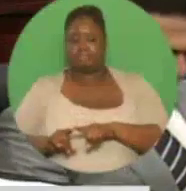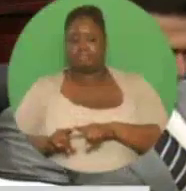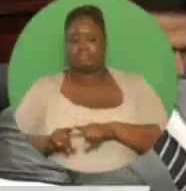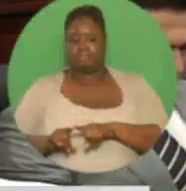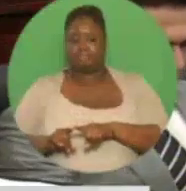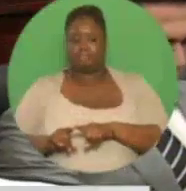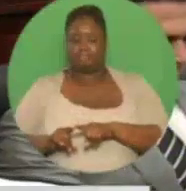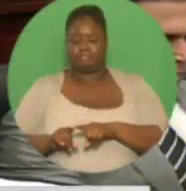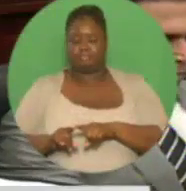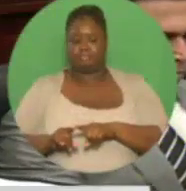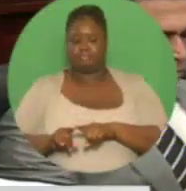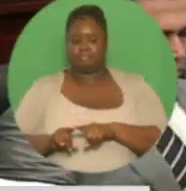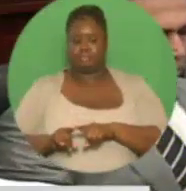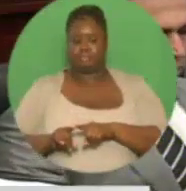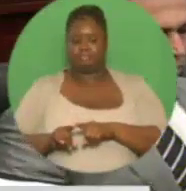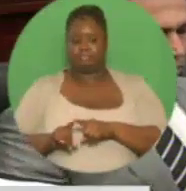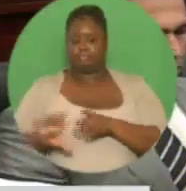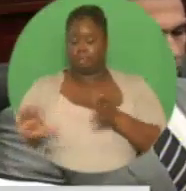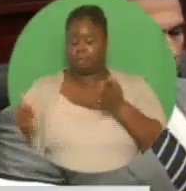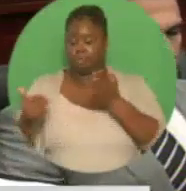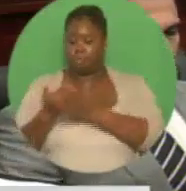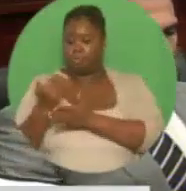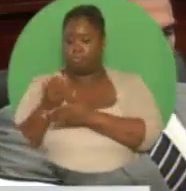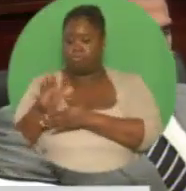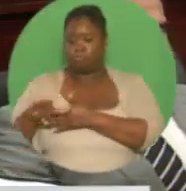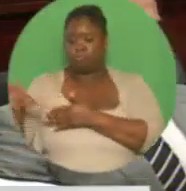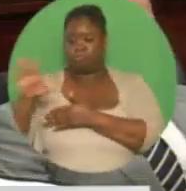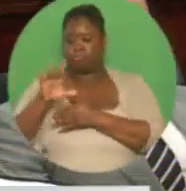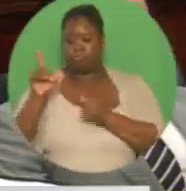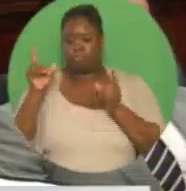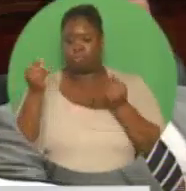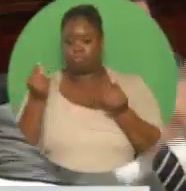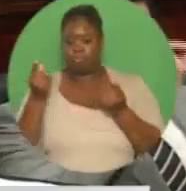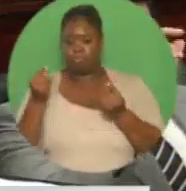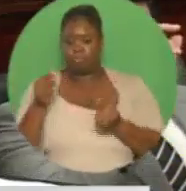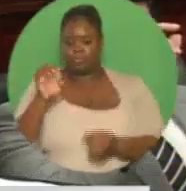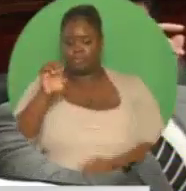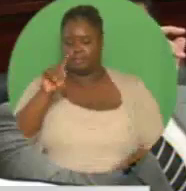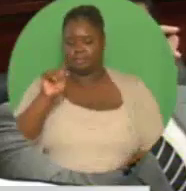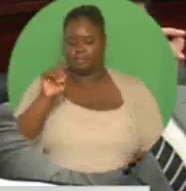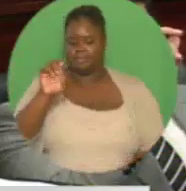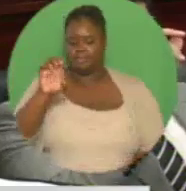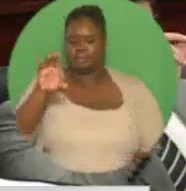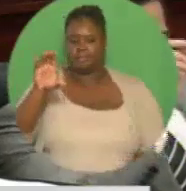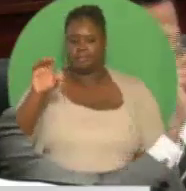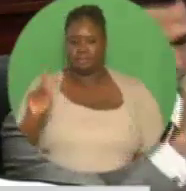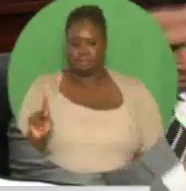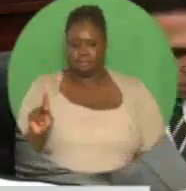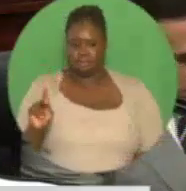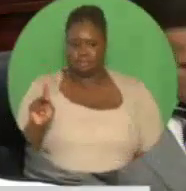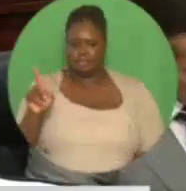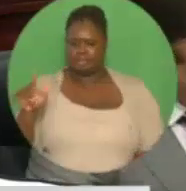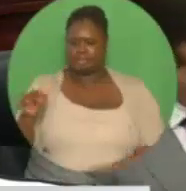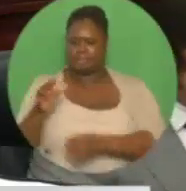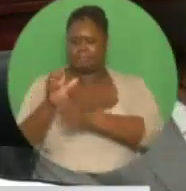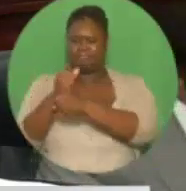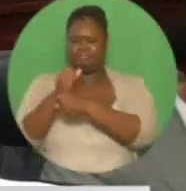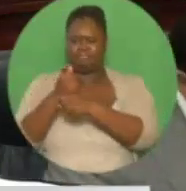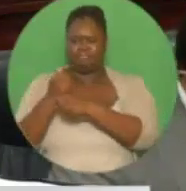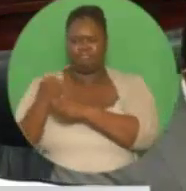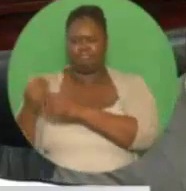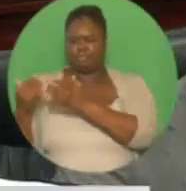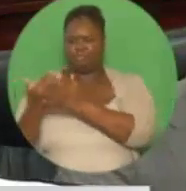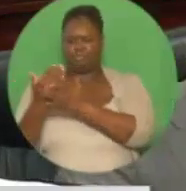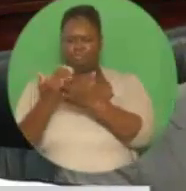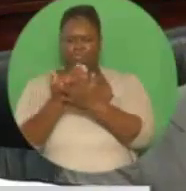-tech, are being packaged for ownership by the public. For this reason, we are moving rapidly to establish new projects as modern